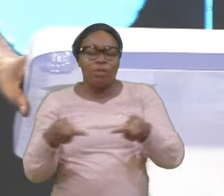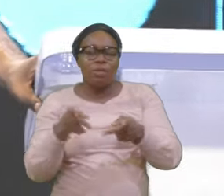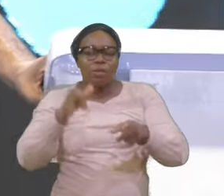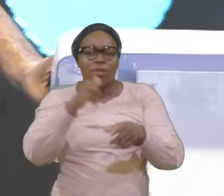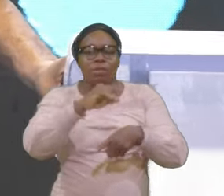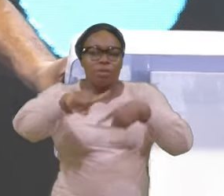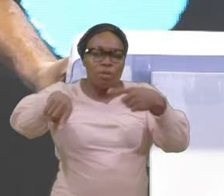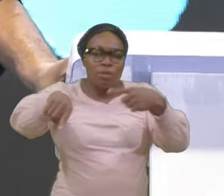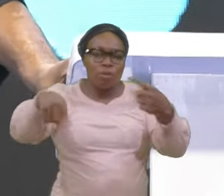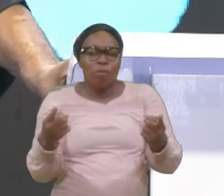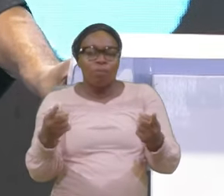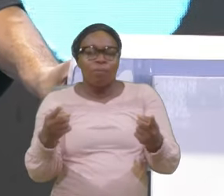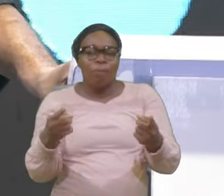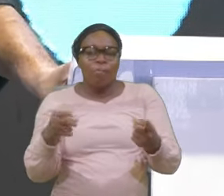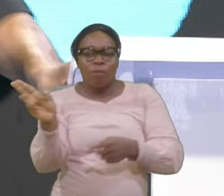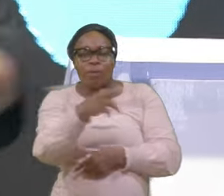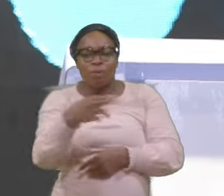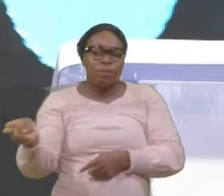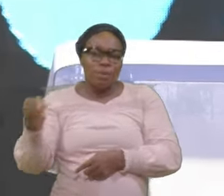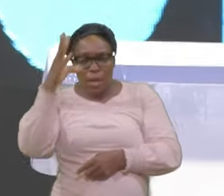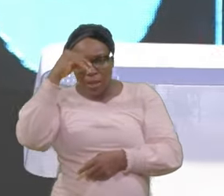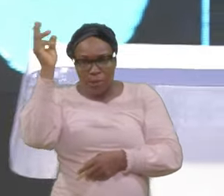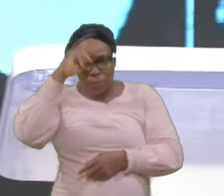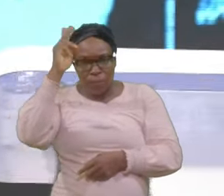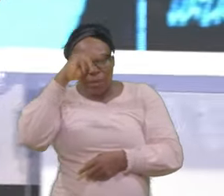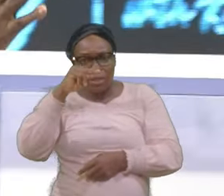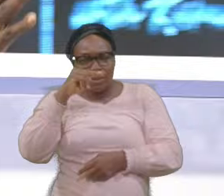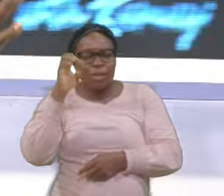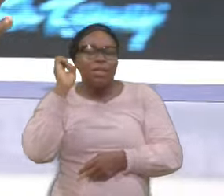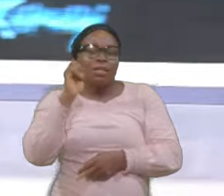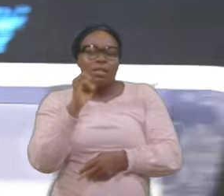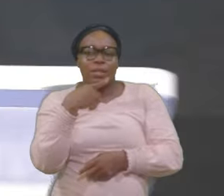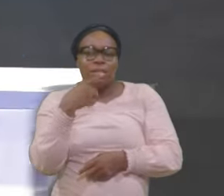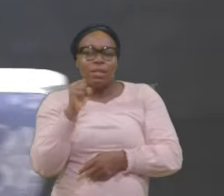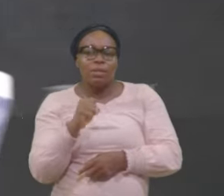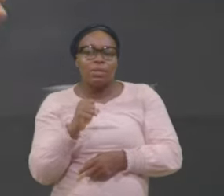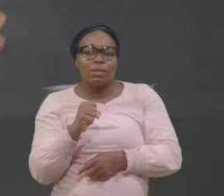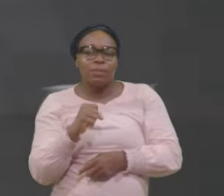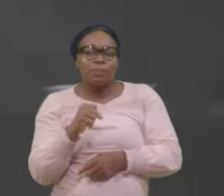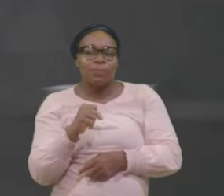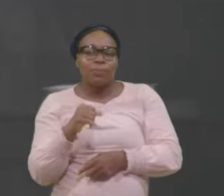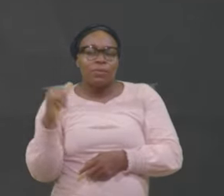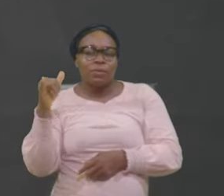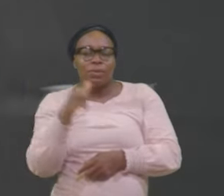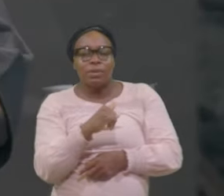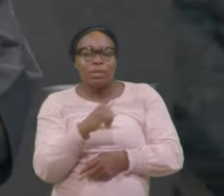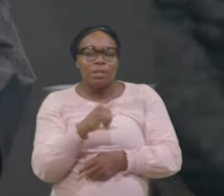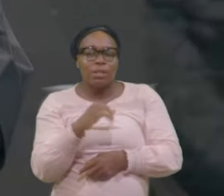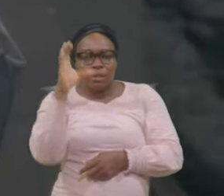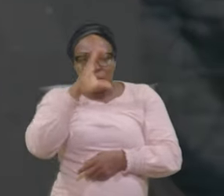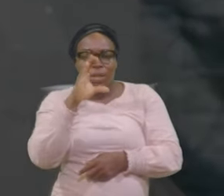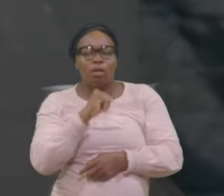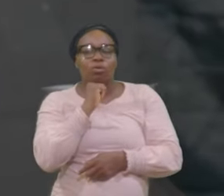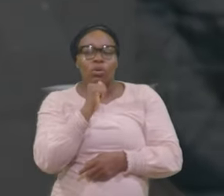Restless And reckless It says They sleep Not Except They have